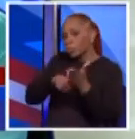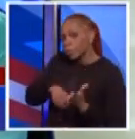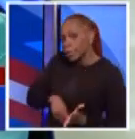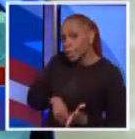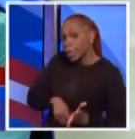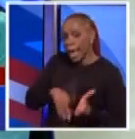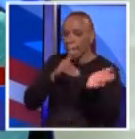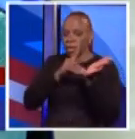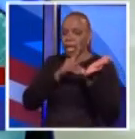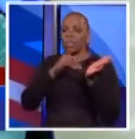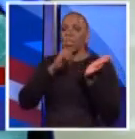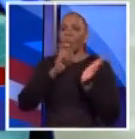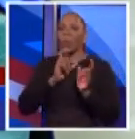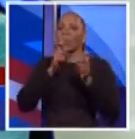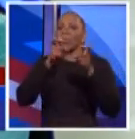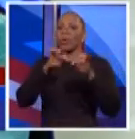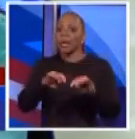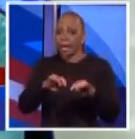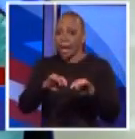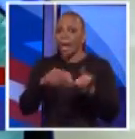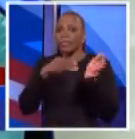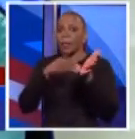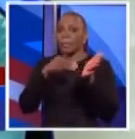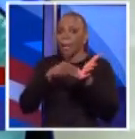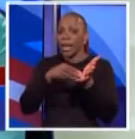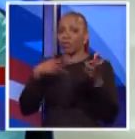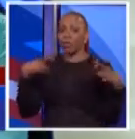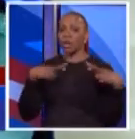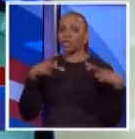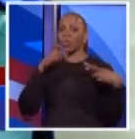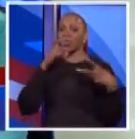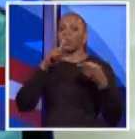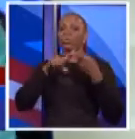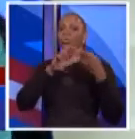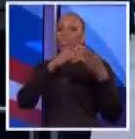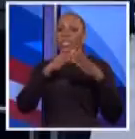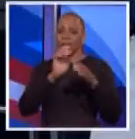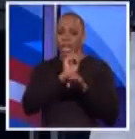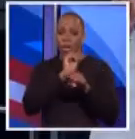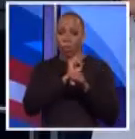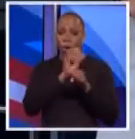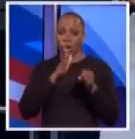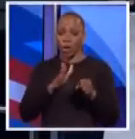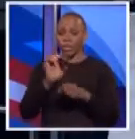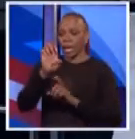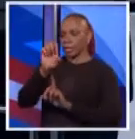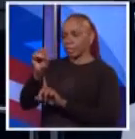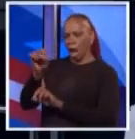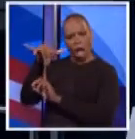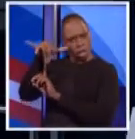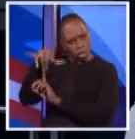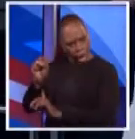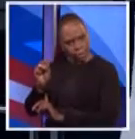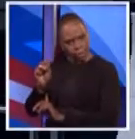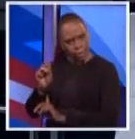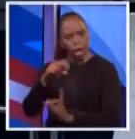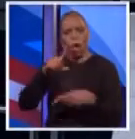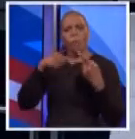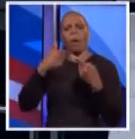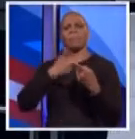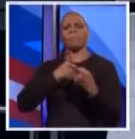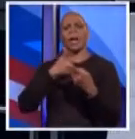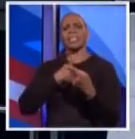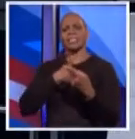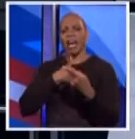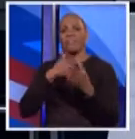doctors who grant medical disability pensions to city workers? Mr. Spitzer? Absolutely. Look, when I was attorney general, we had a Medicaid